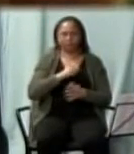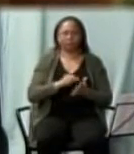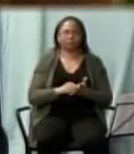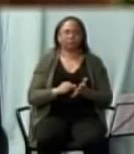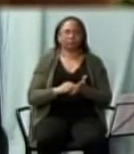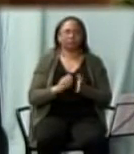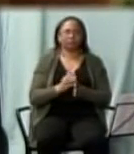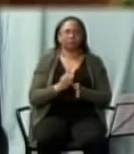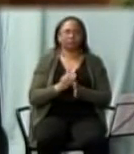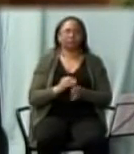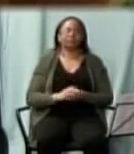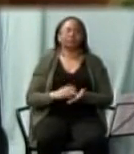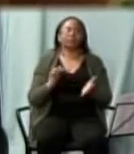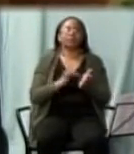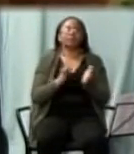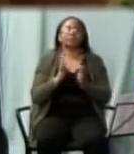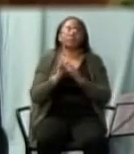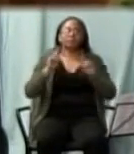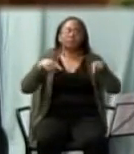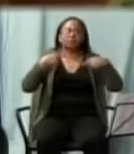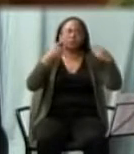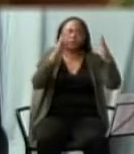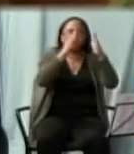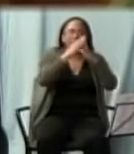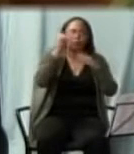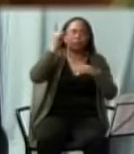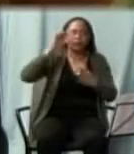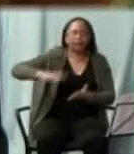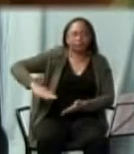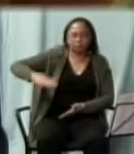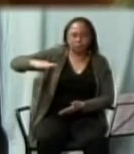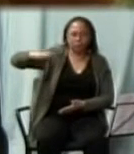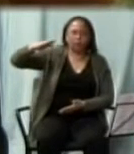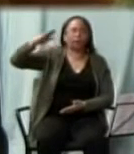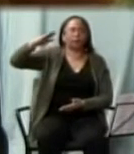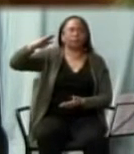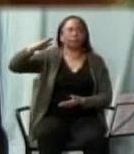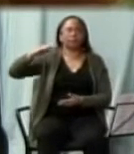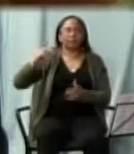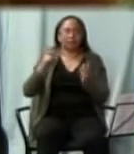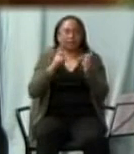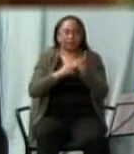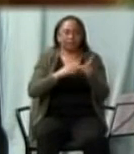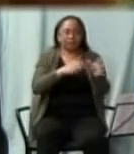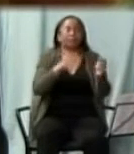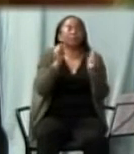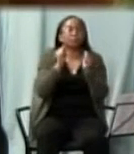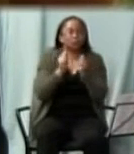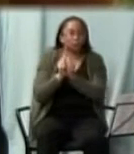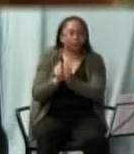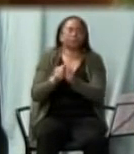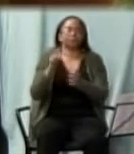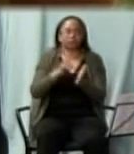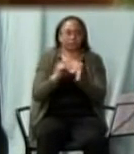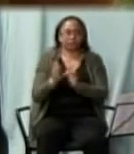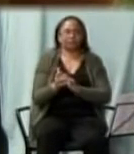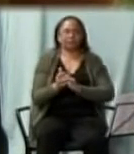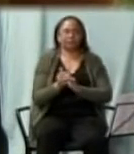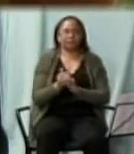Jesus went to his hometown and his disciples accompanied him.